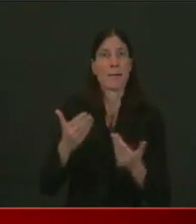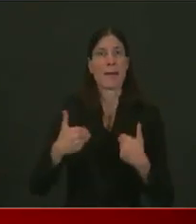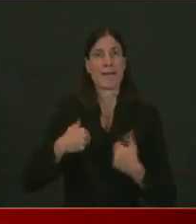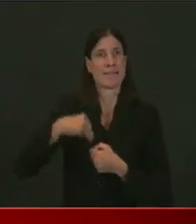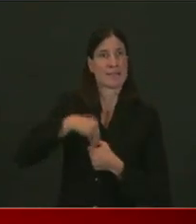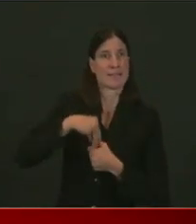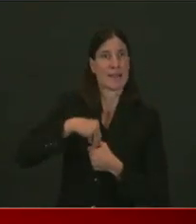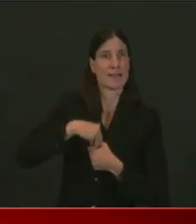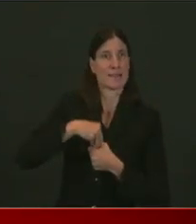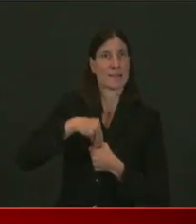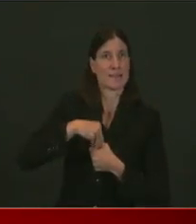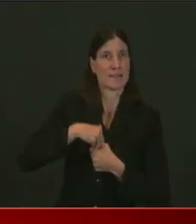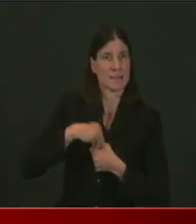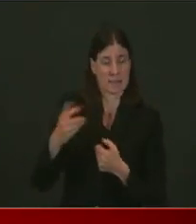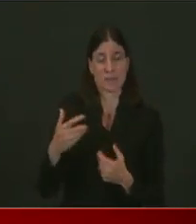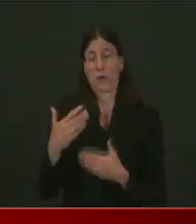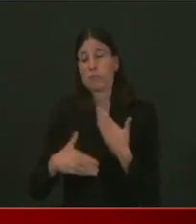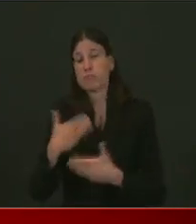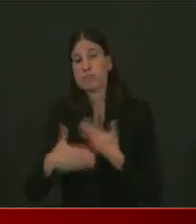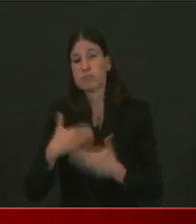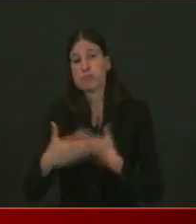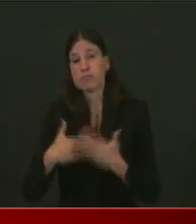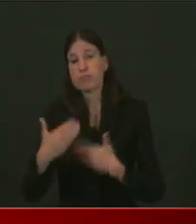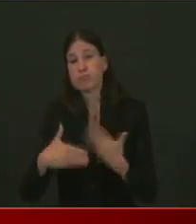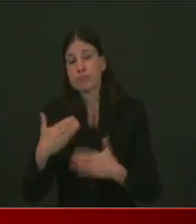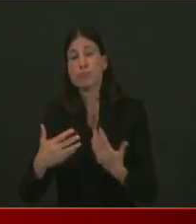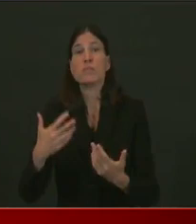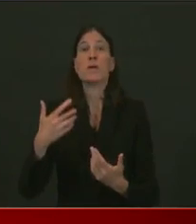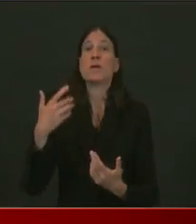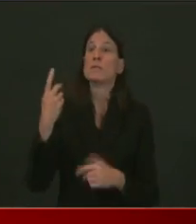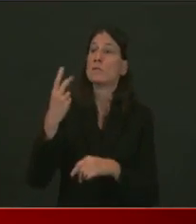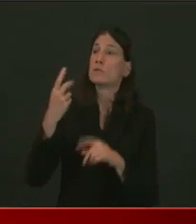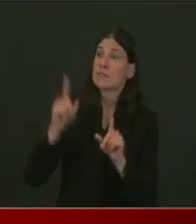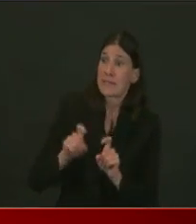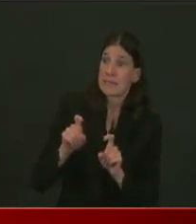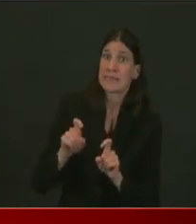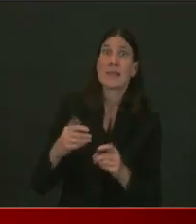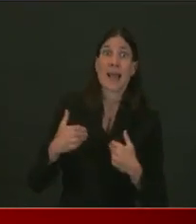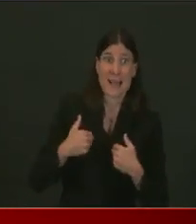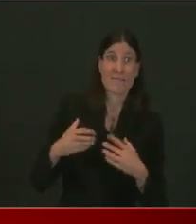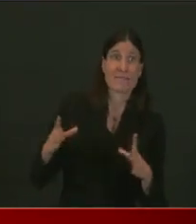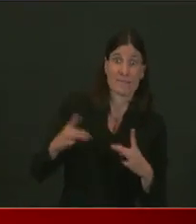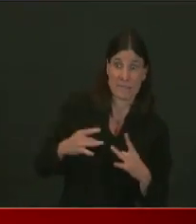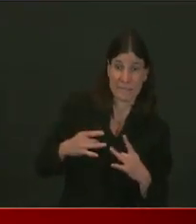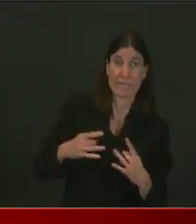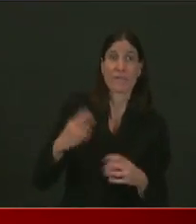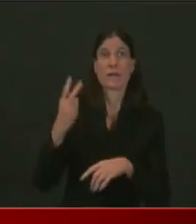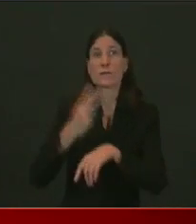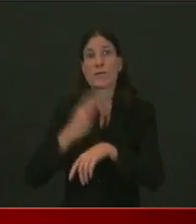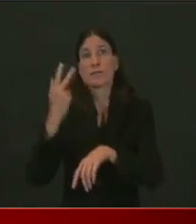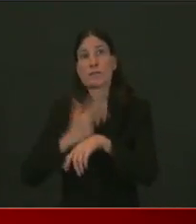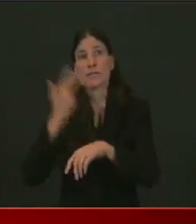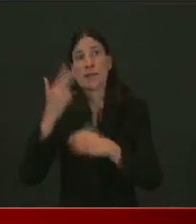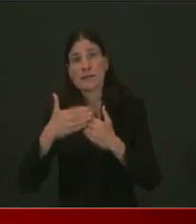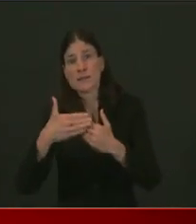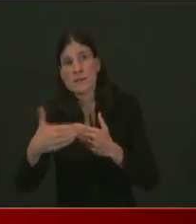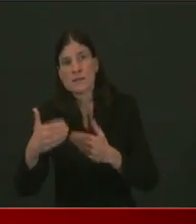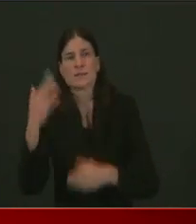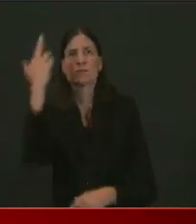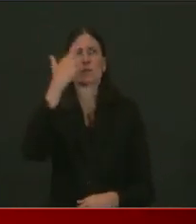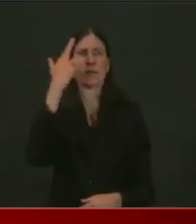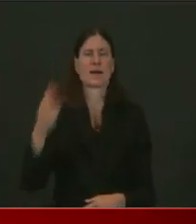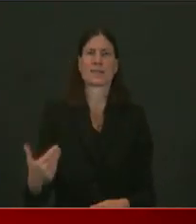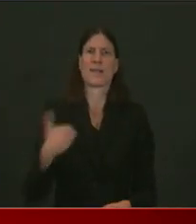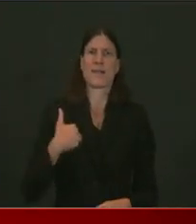time matters, speed matters, an hour matters, a day matters. In order to stay ahead of the virus, that's our goal.